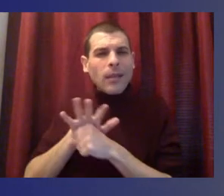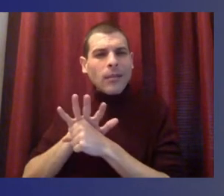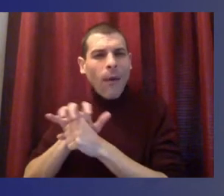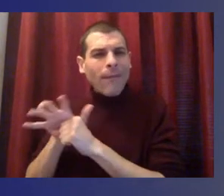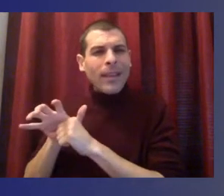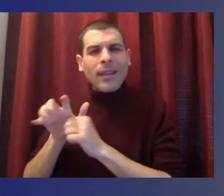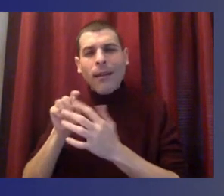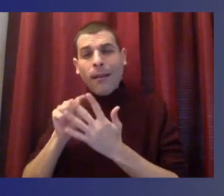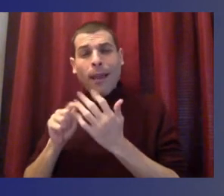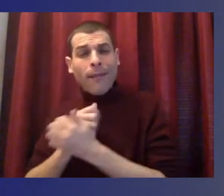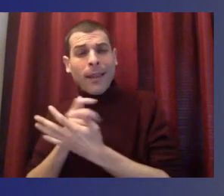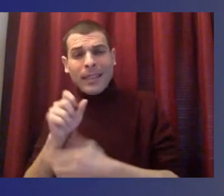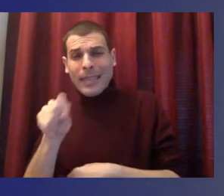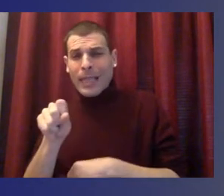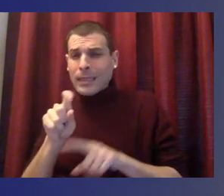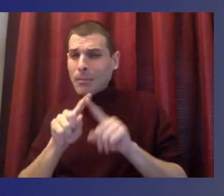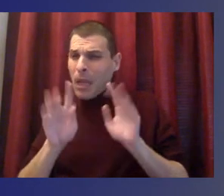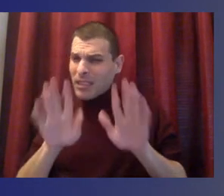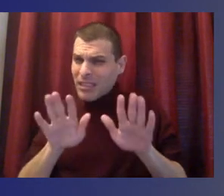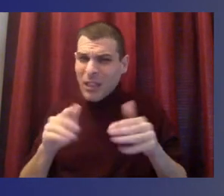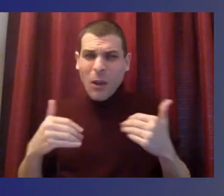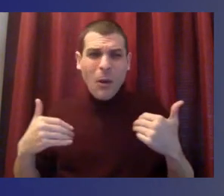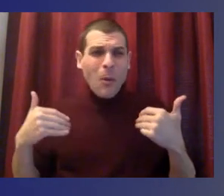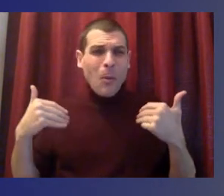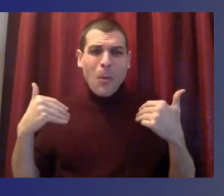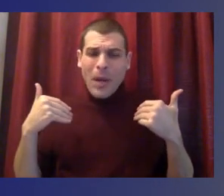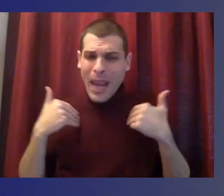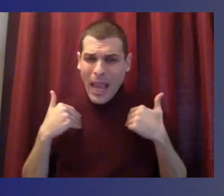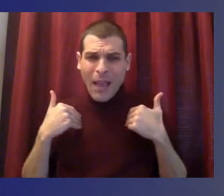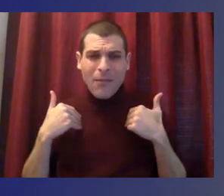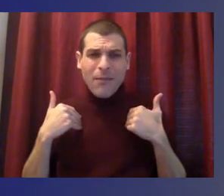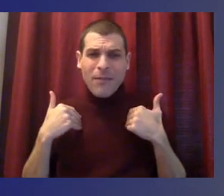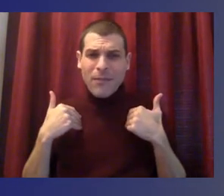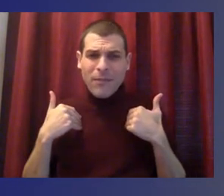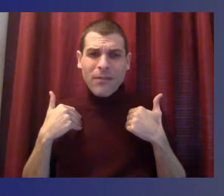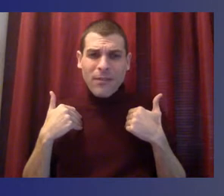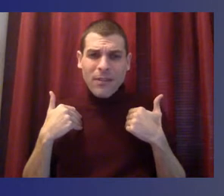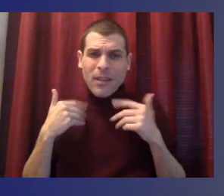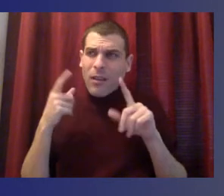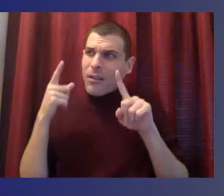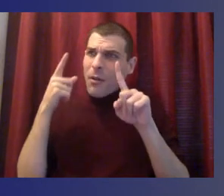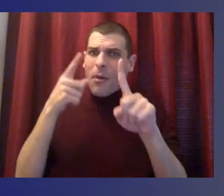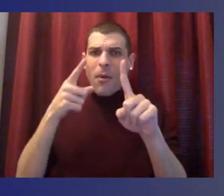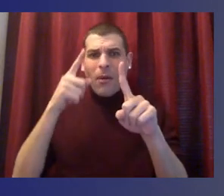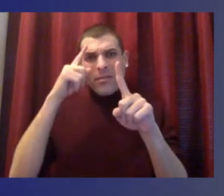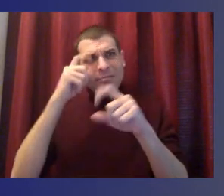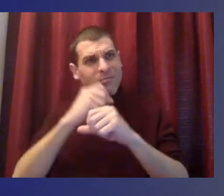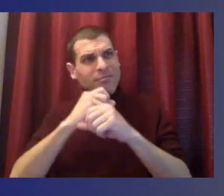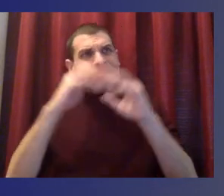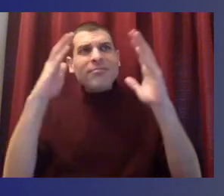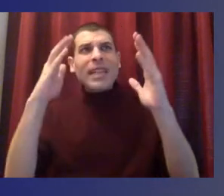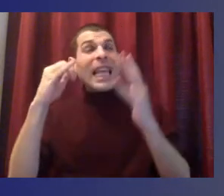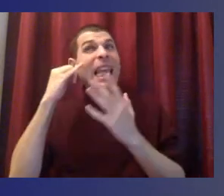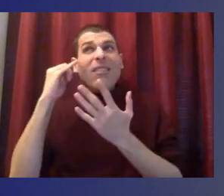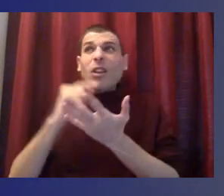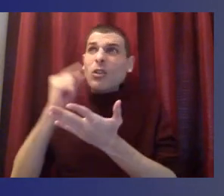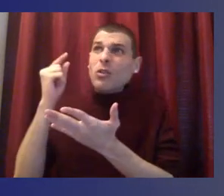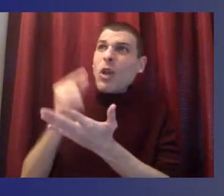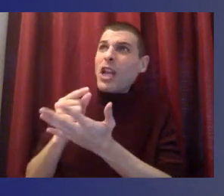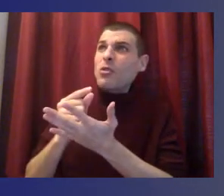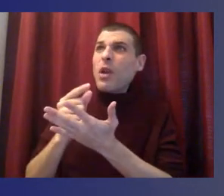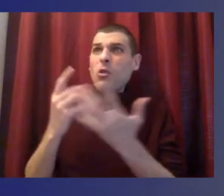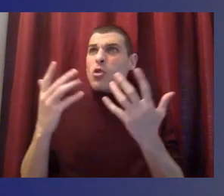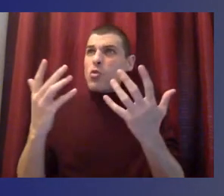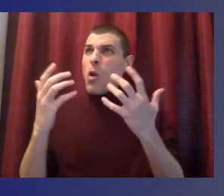know, there's a graduate portrait, there's some traits. We want everybody who walks across that stage, we want them to have those characteristics. And